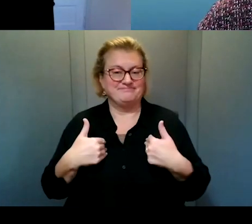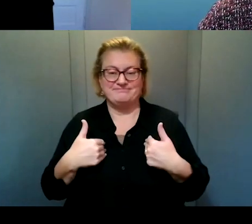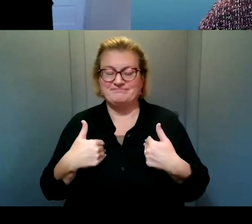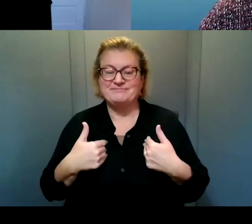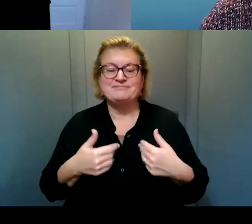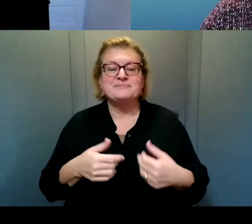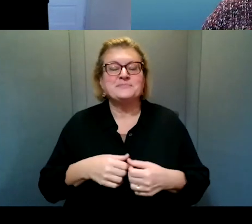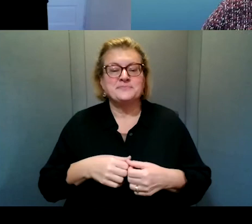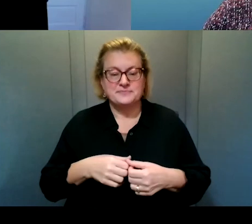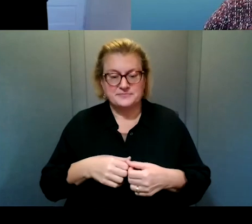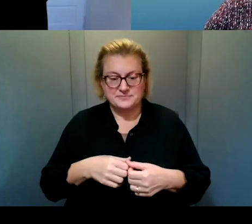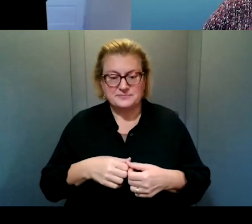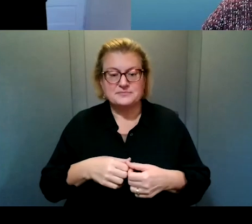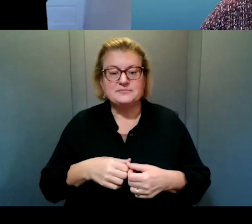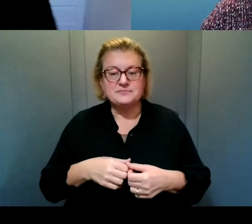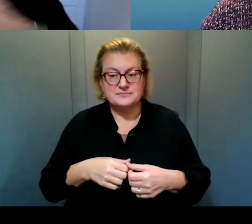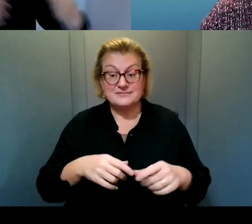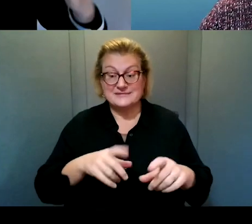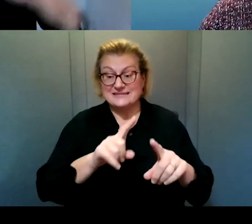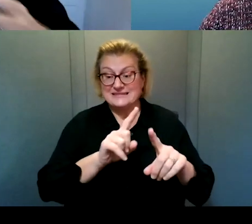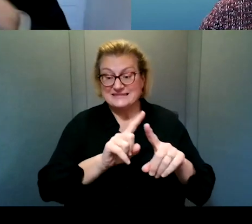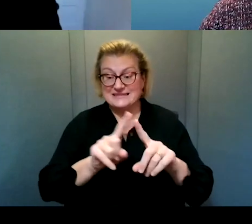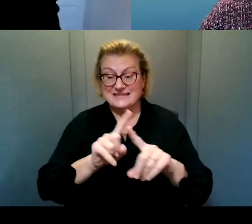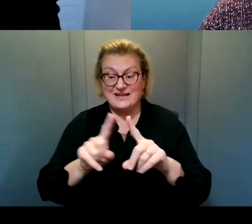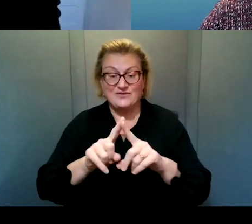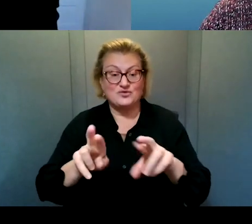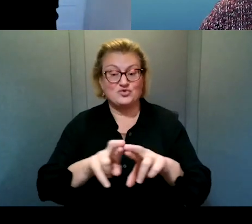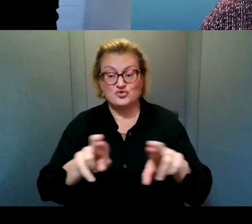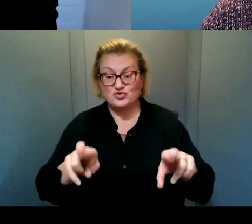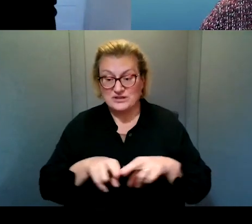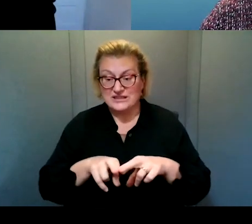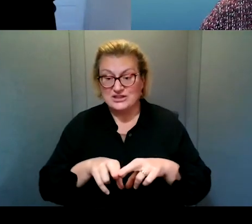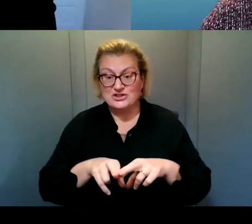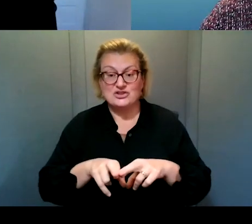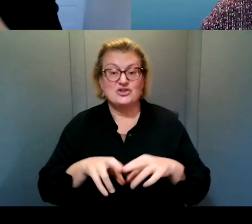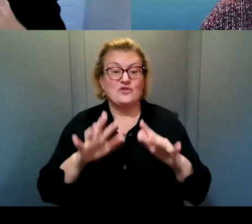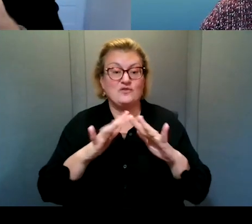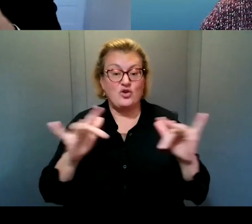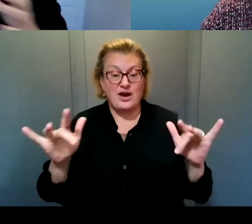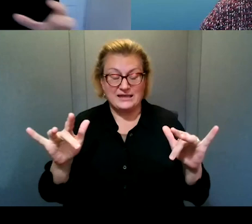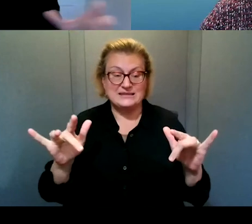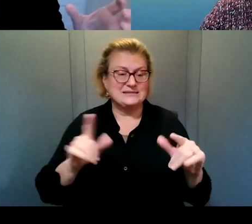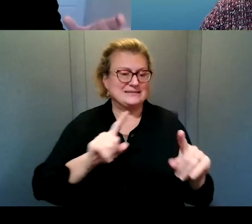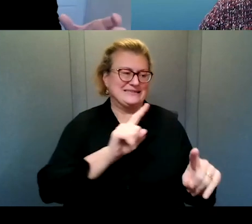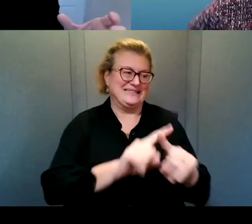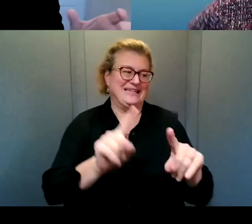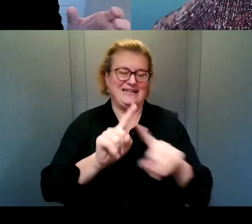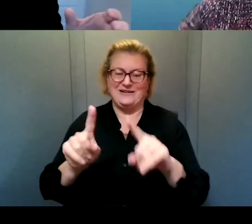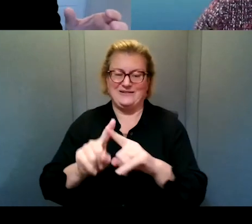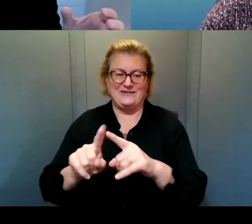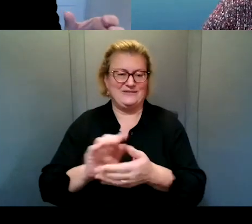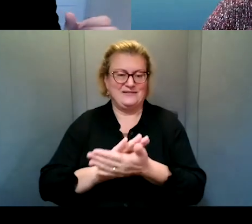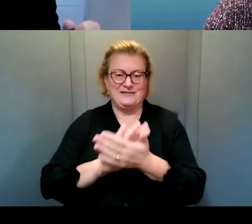because I, as far as I know that like the different regional varieties are so different that they, at some point they become mutually